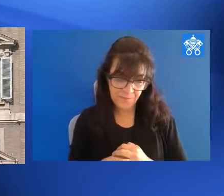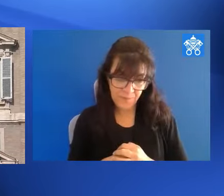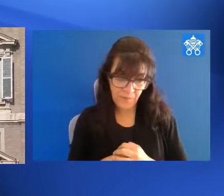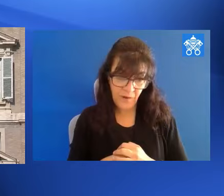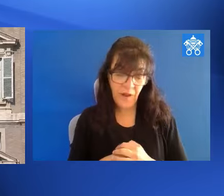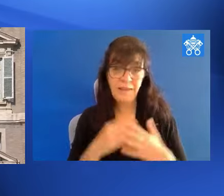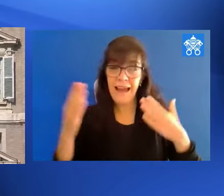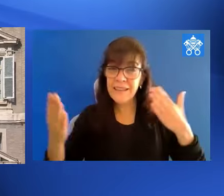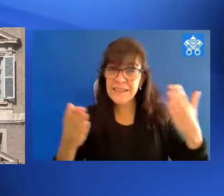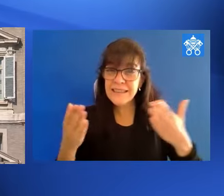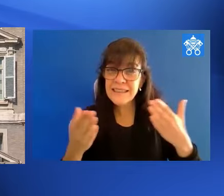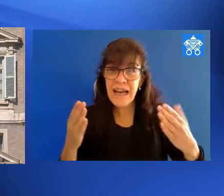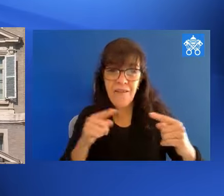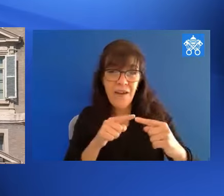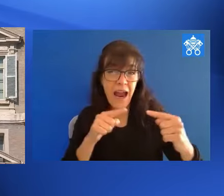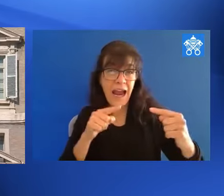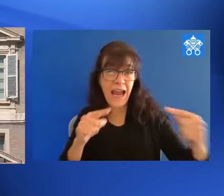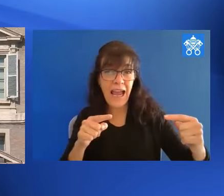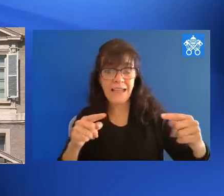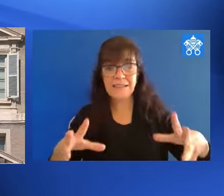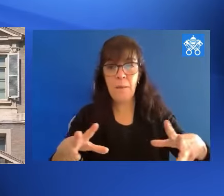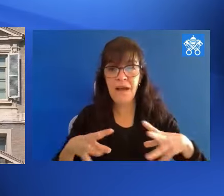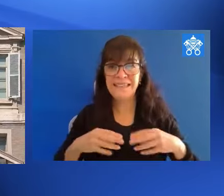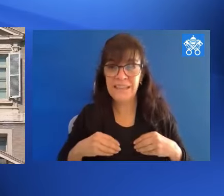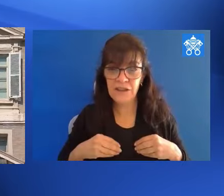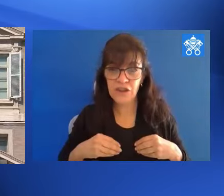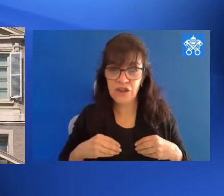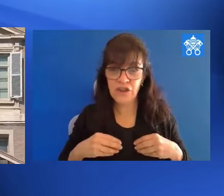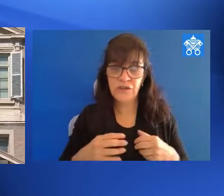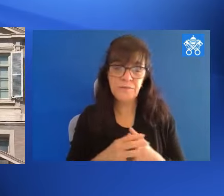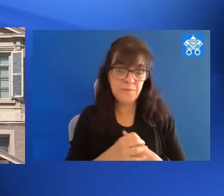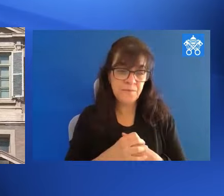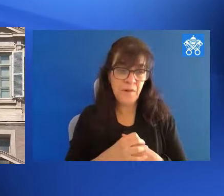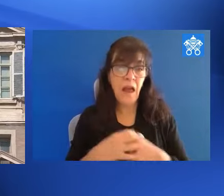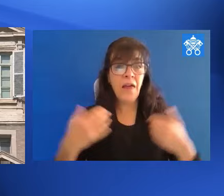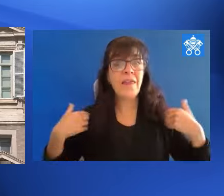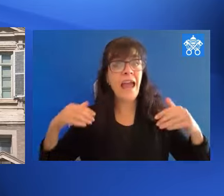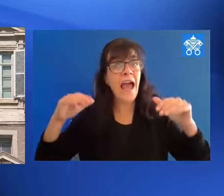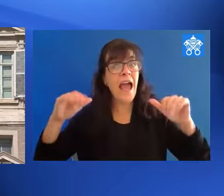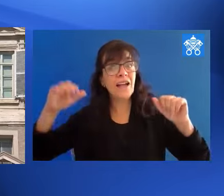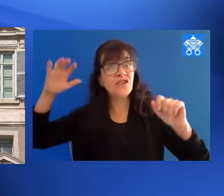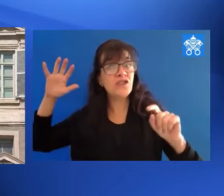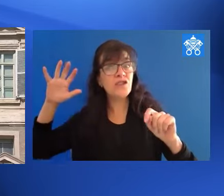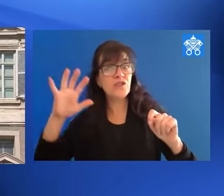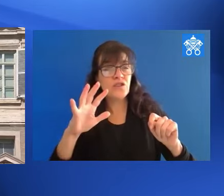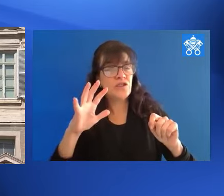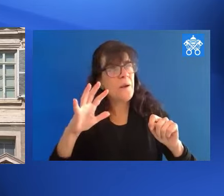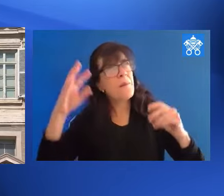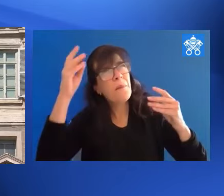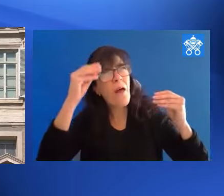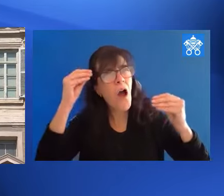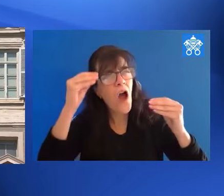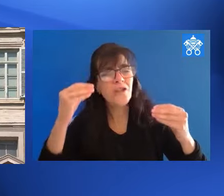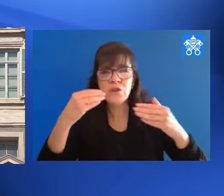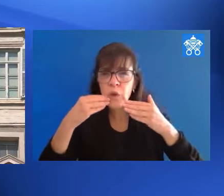They serve against possession. The angelic spirits instead recall the good thoughts